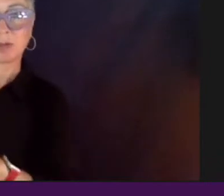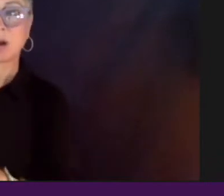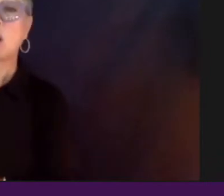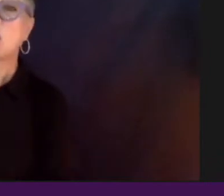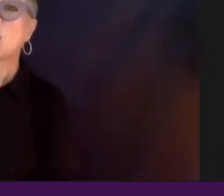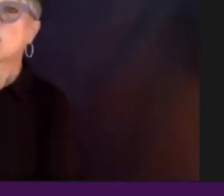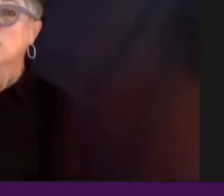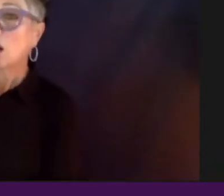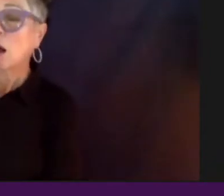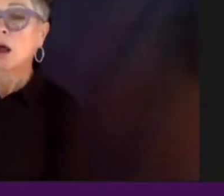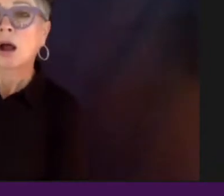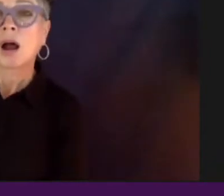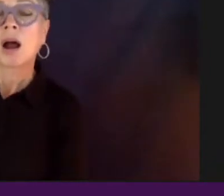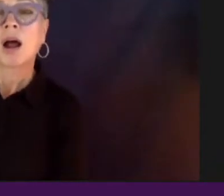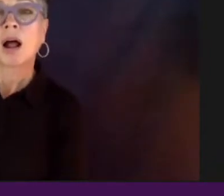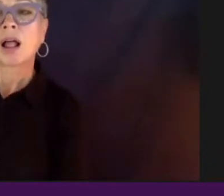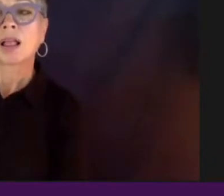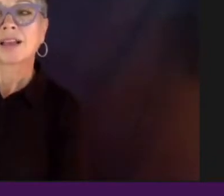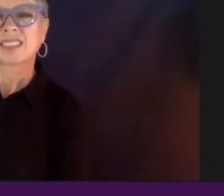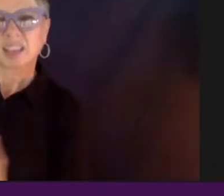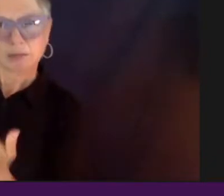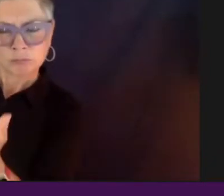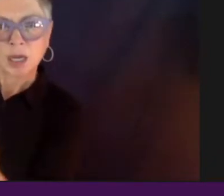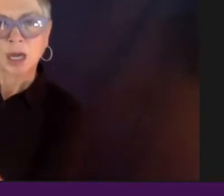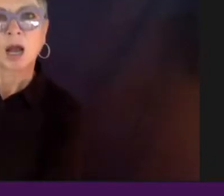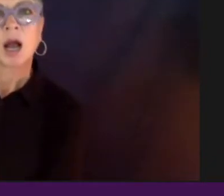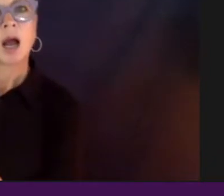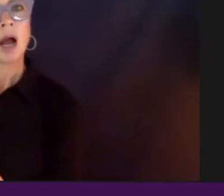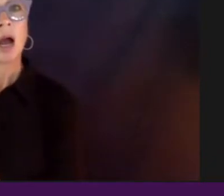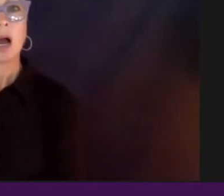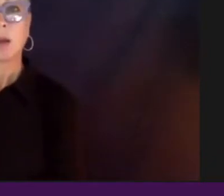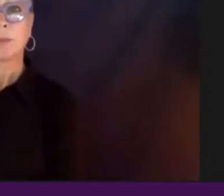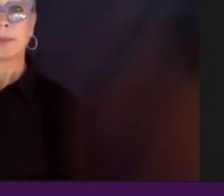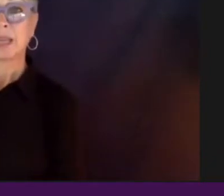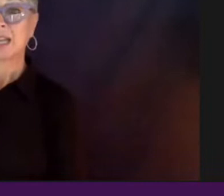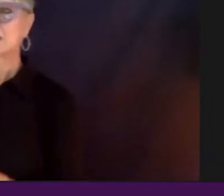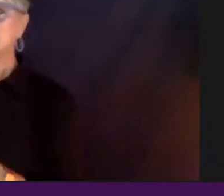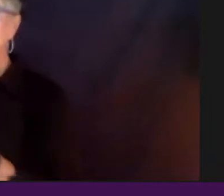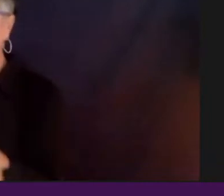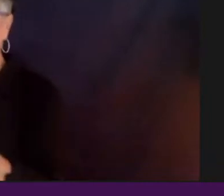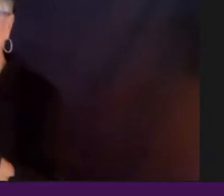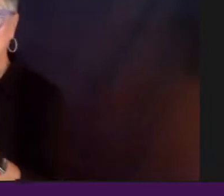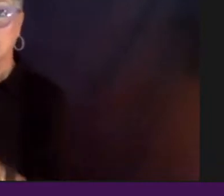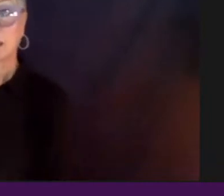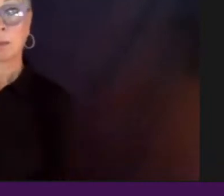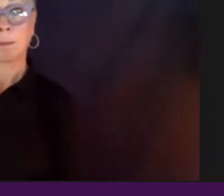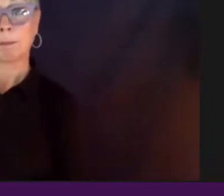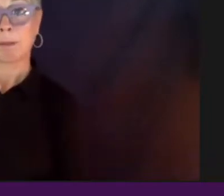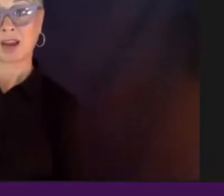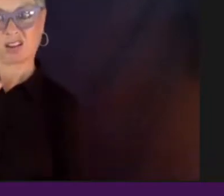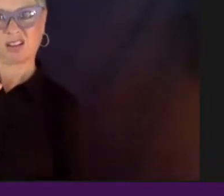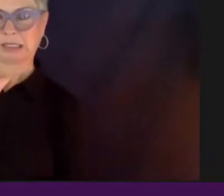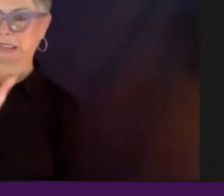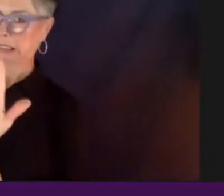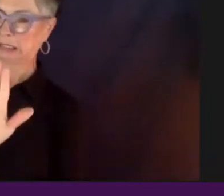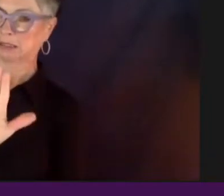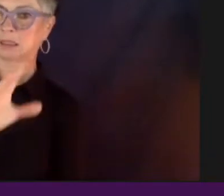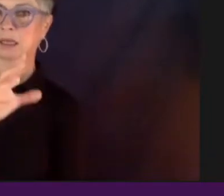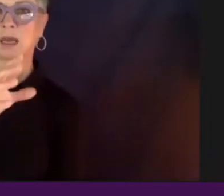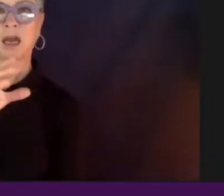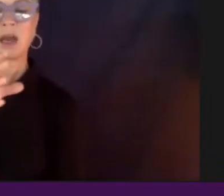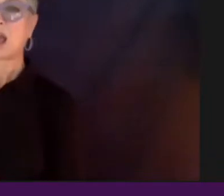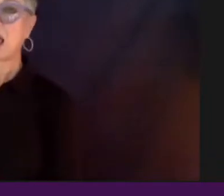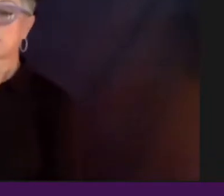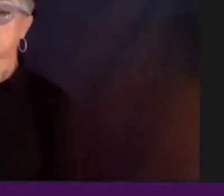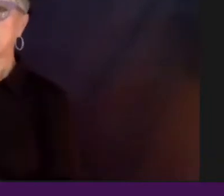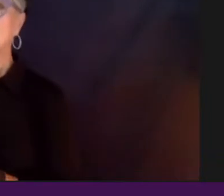add a lesson, just, just, will say that PBS's commitment and Michael's in particular and, uh, the minority consortium is very